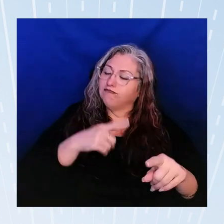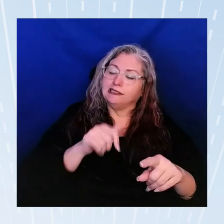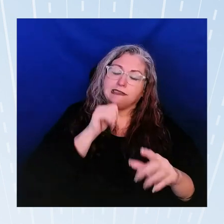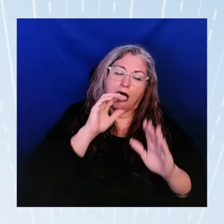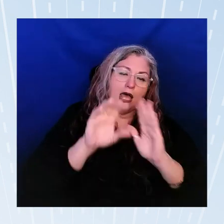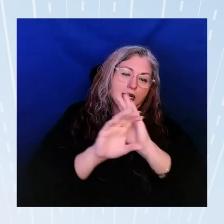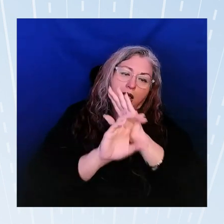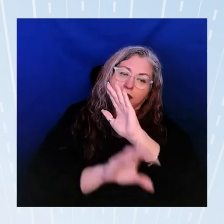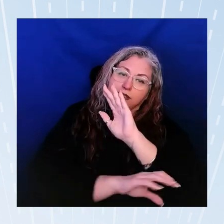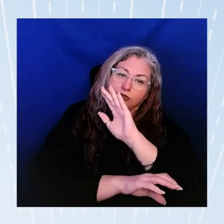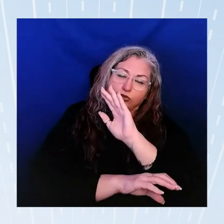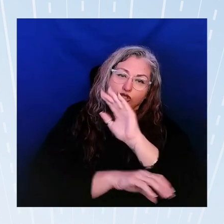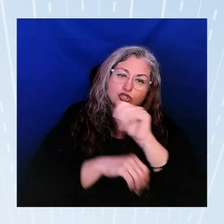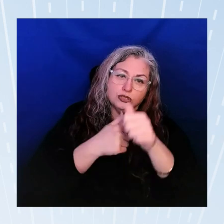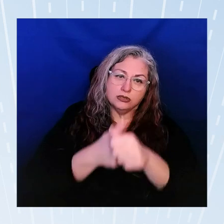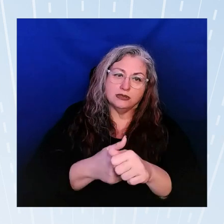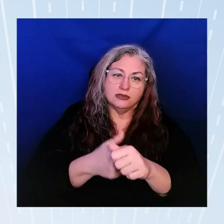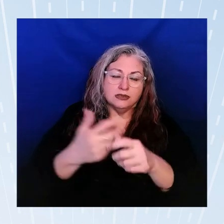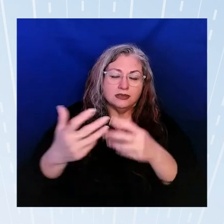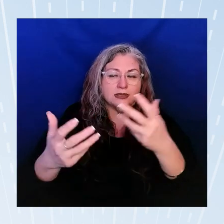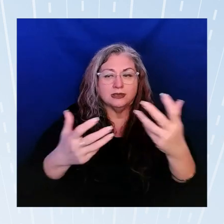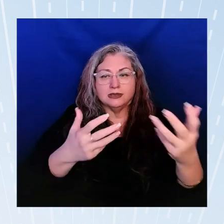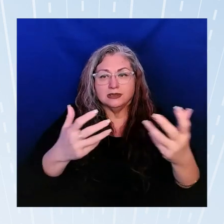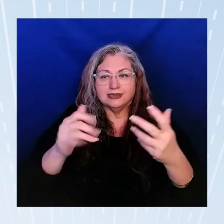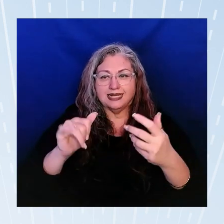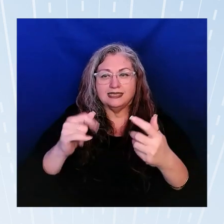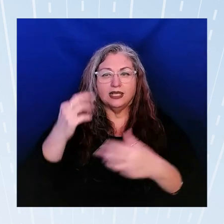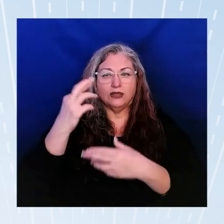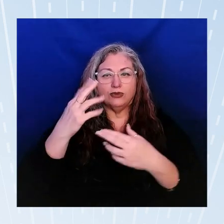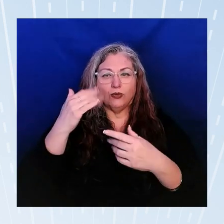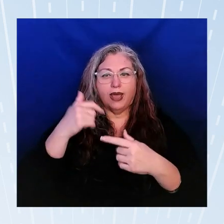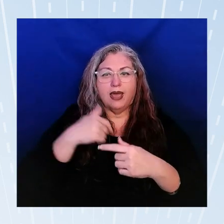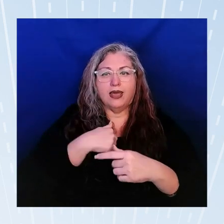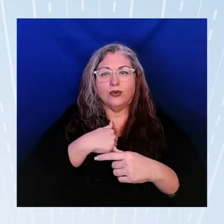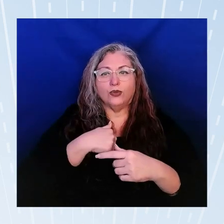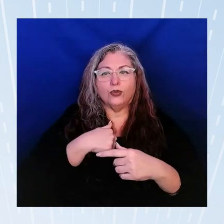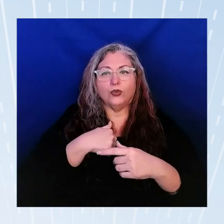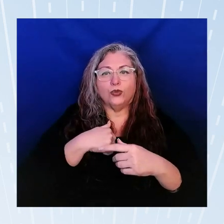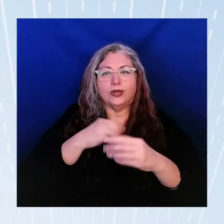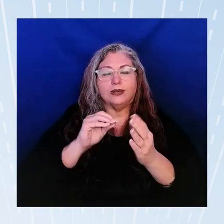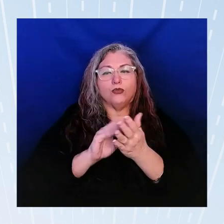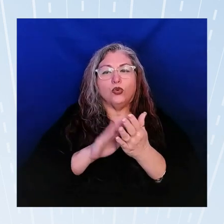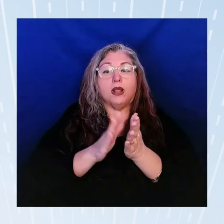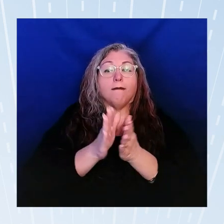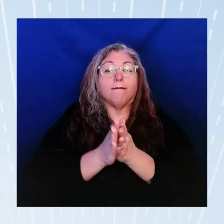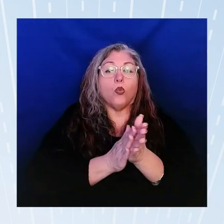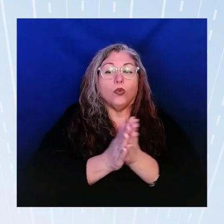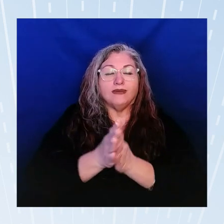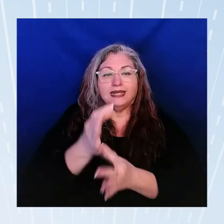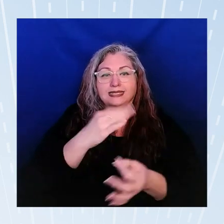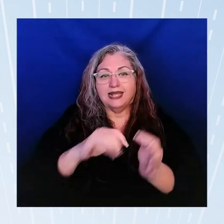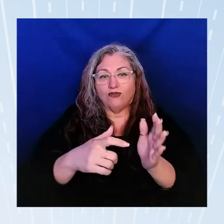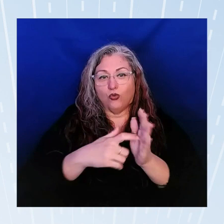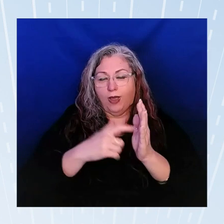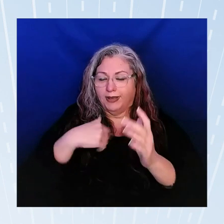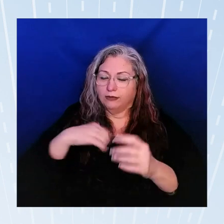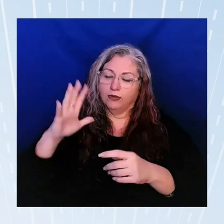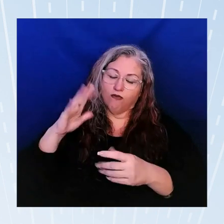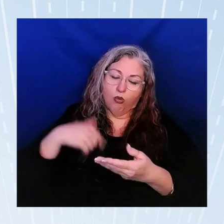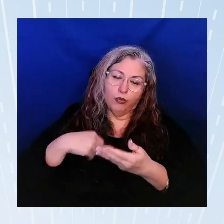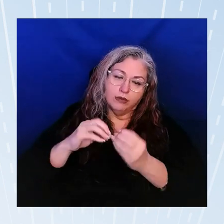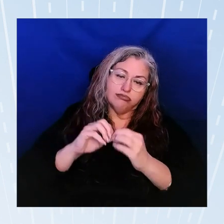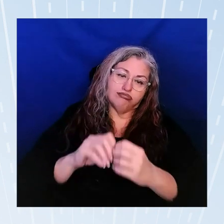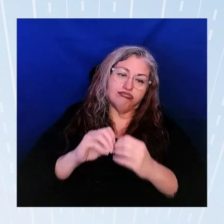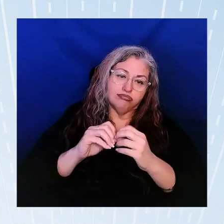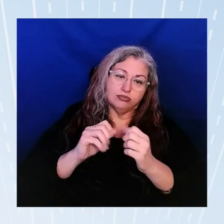so um that's kind of the reason we ended up with motivate versus require because we've had that debate about at least